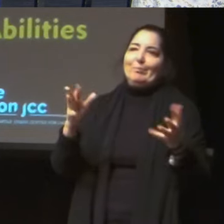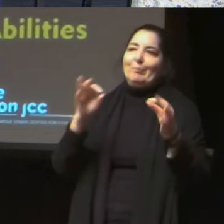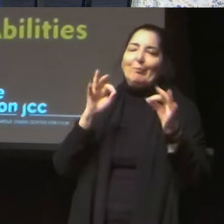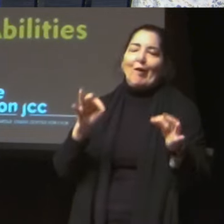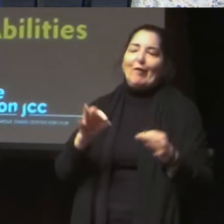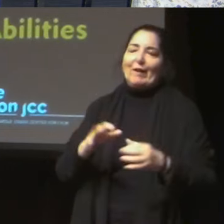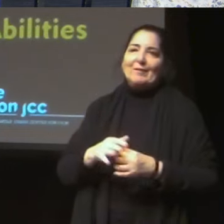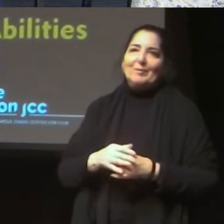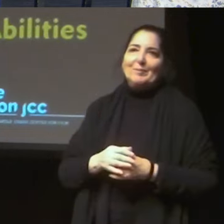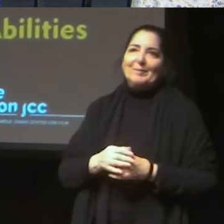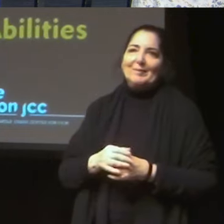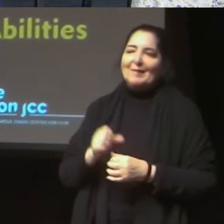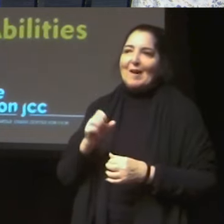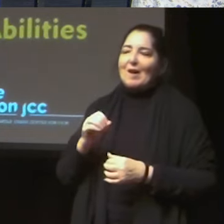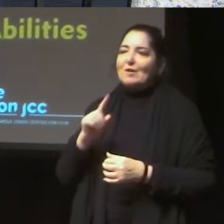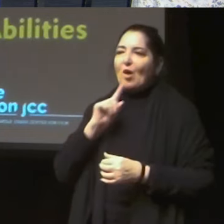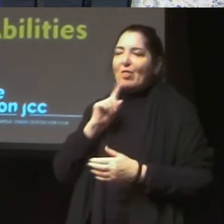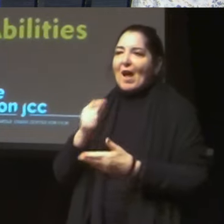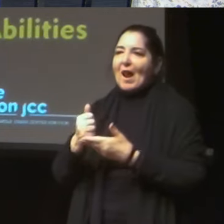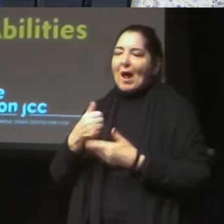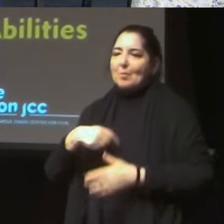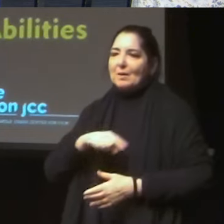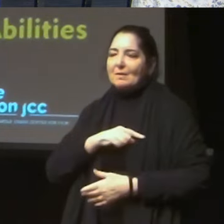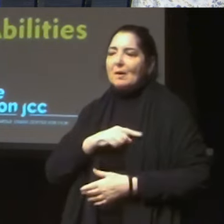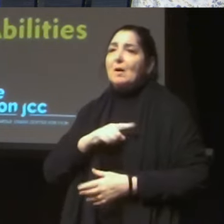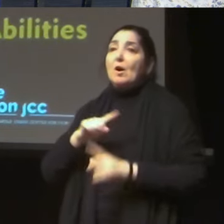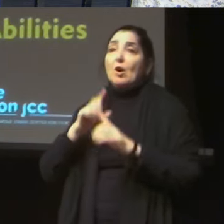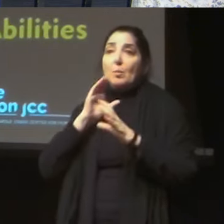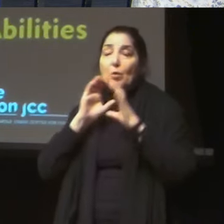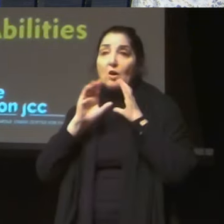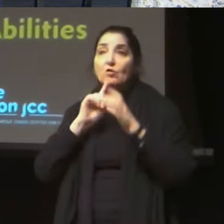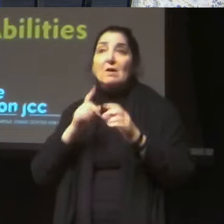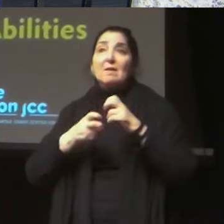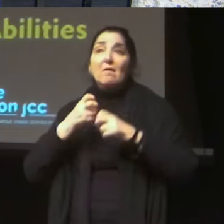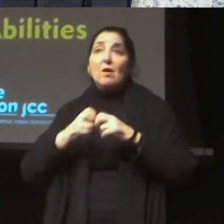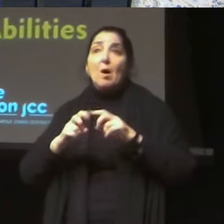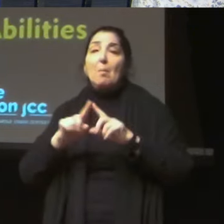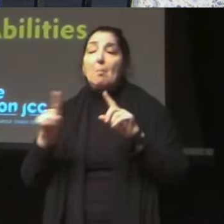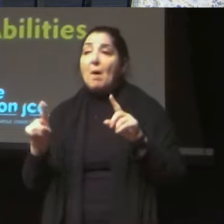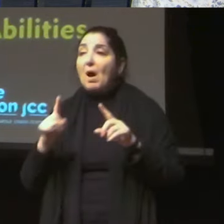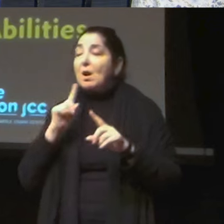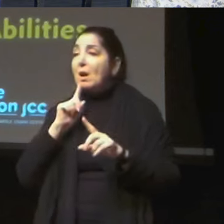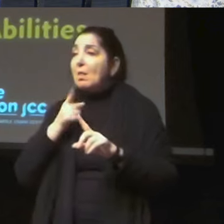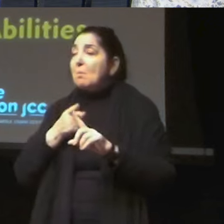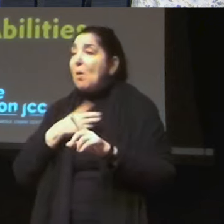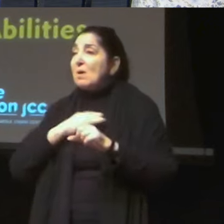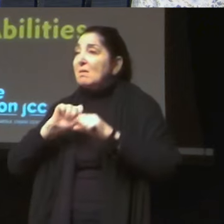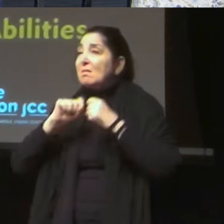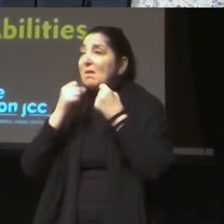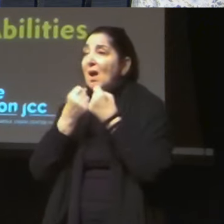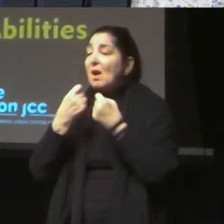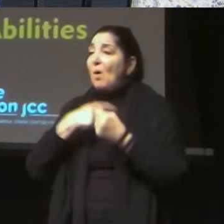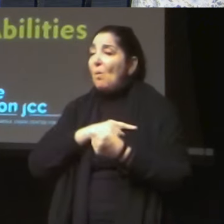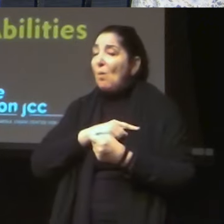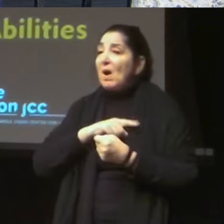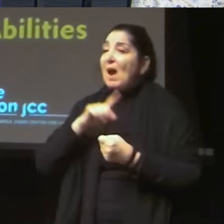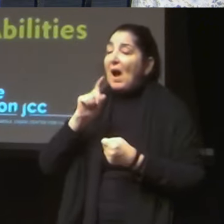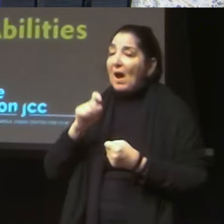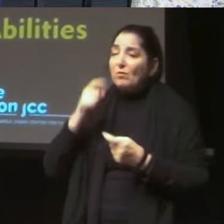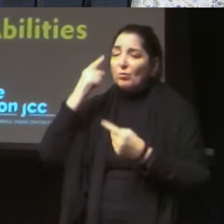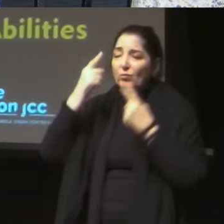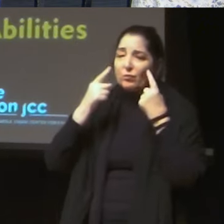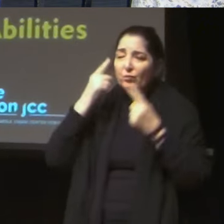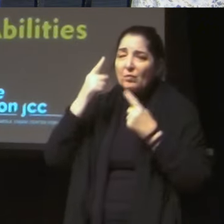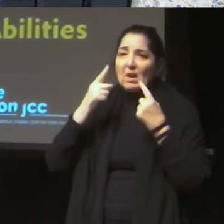find ways of empowering families to be, um, feel comfortable in knowing that they can address the needs of their child, their